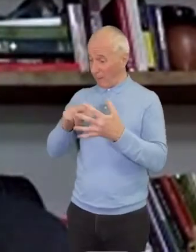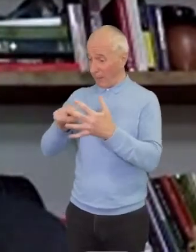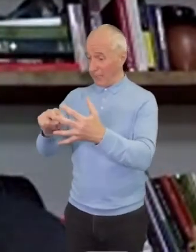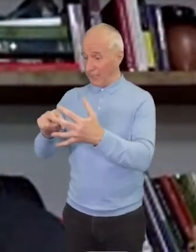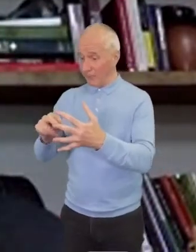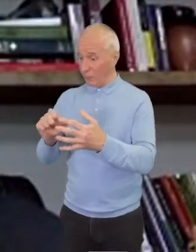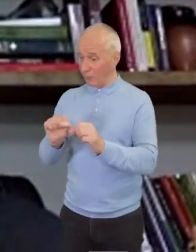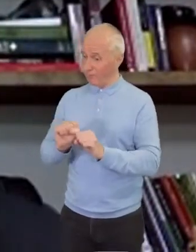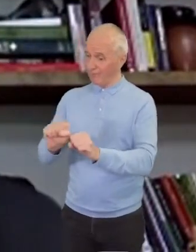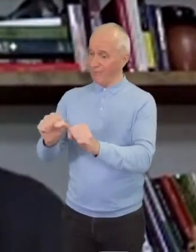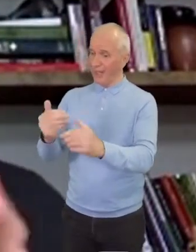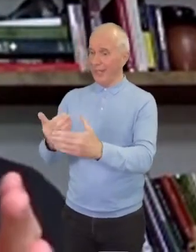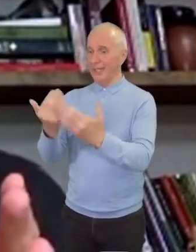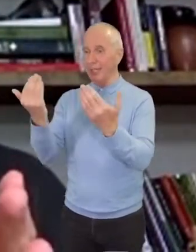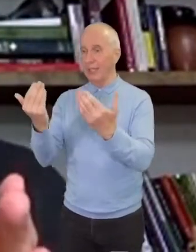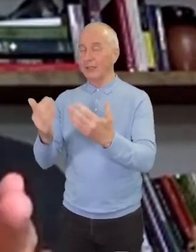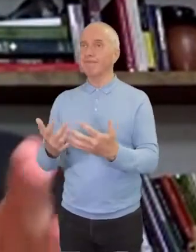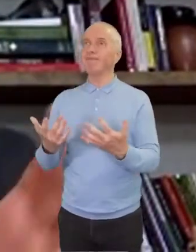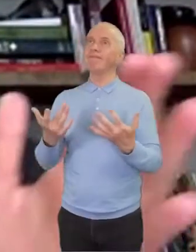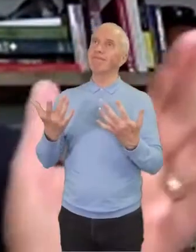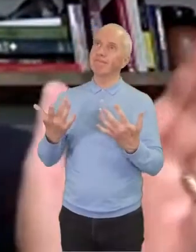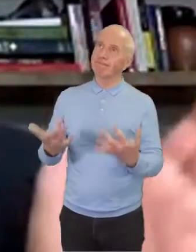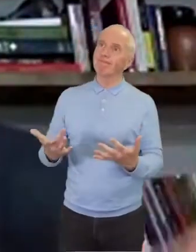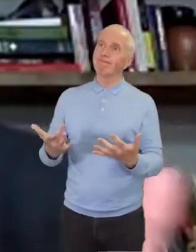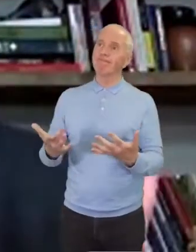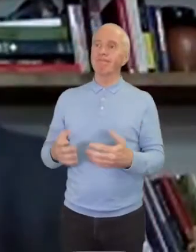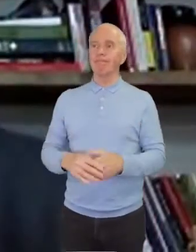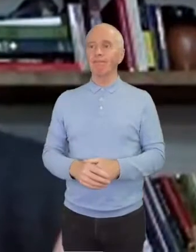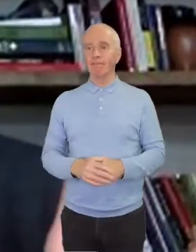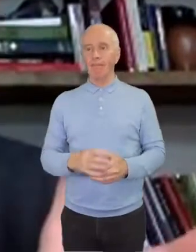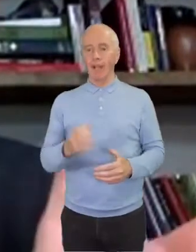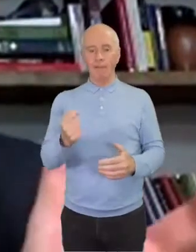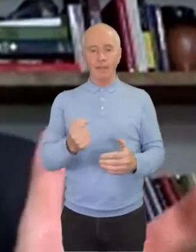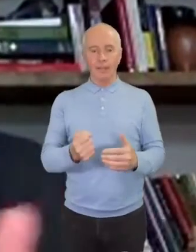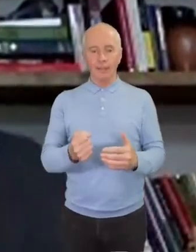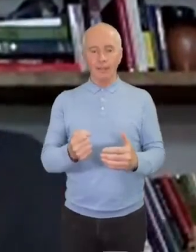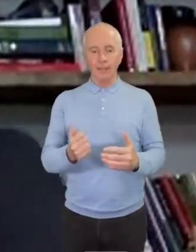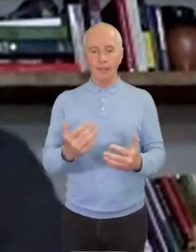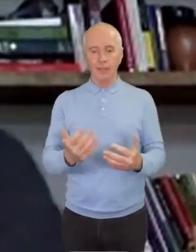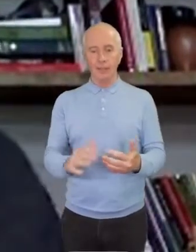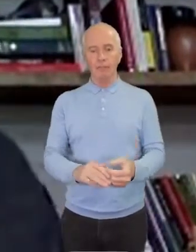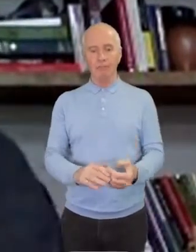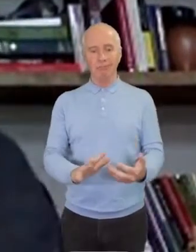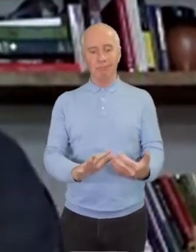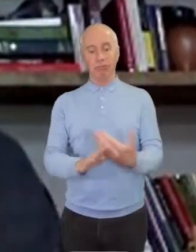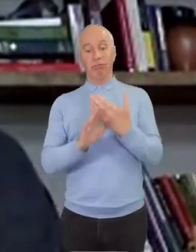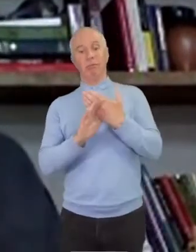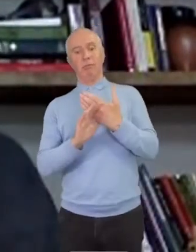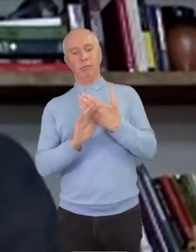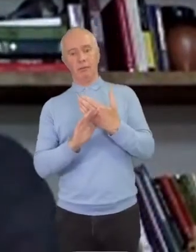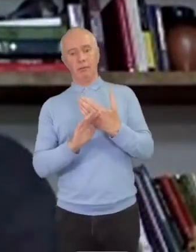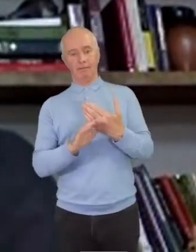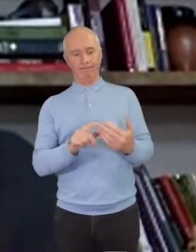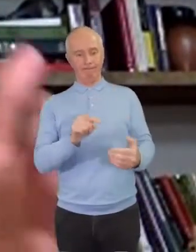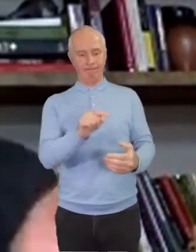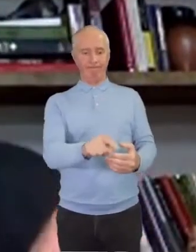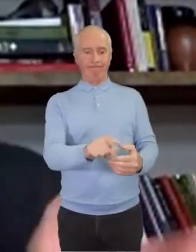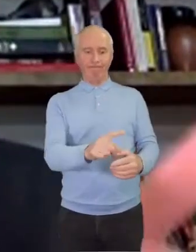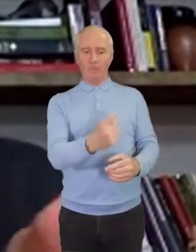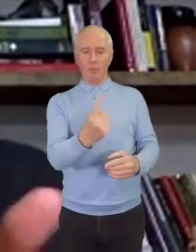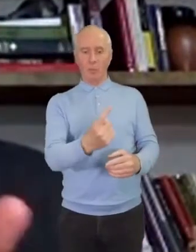And yet there was an interruption. Someone else's crisis